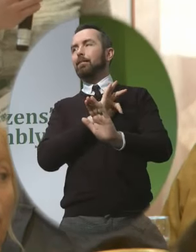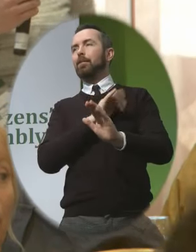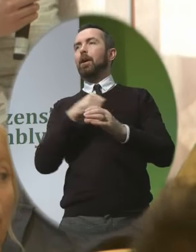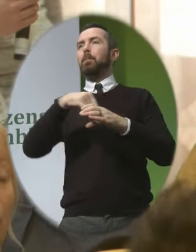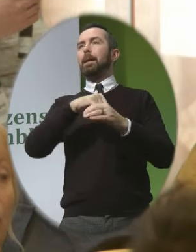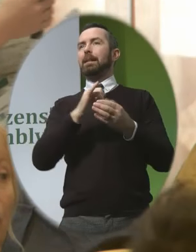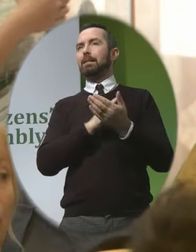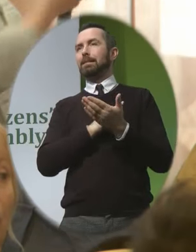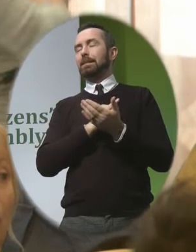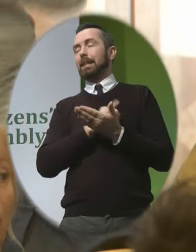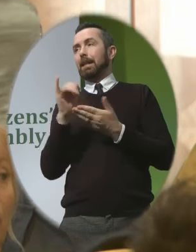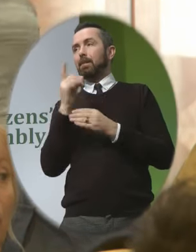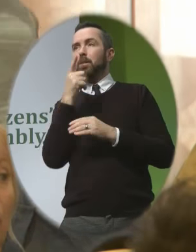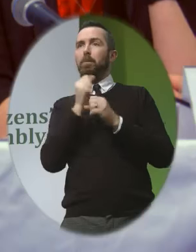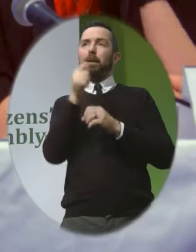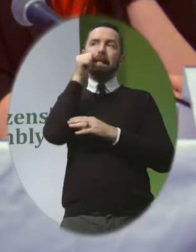Not by yourselves, thank you